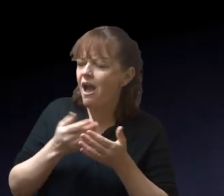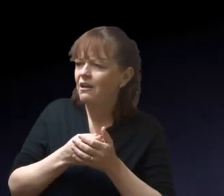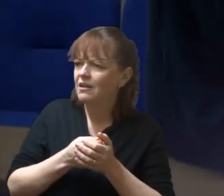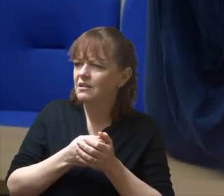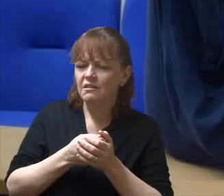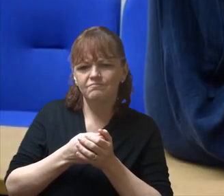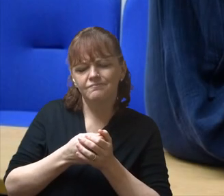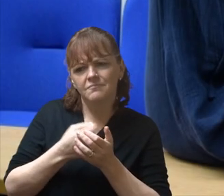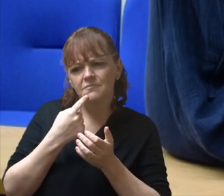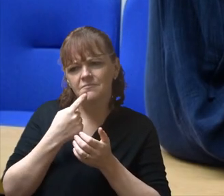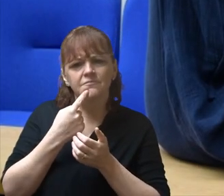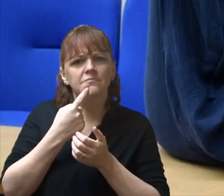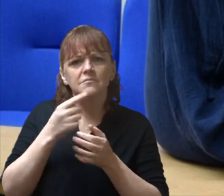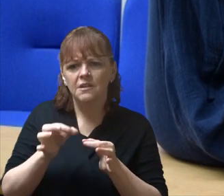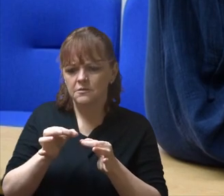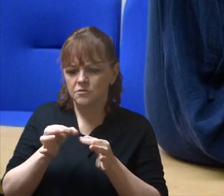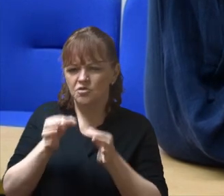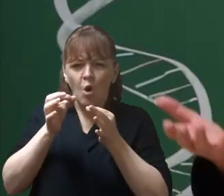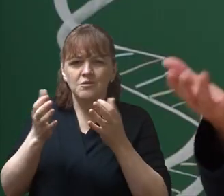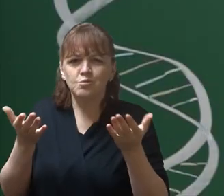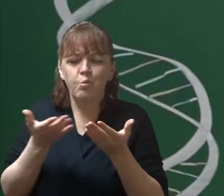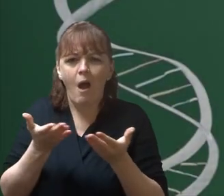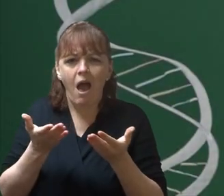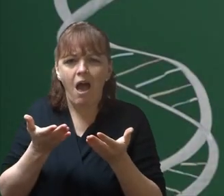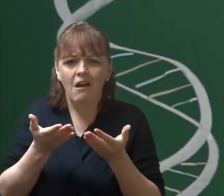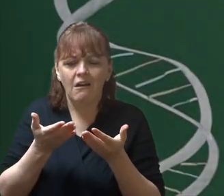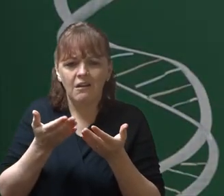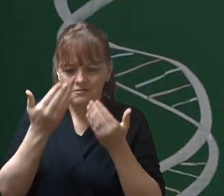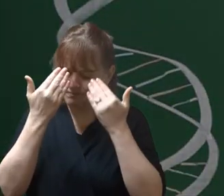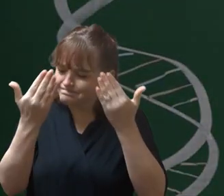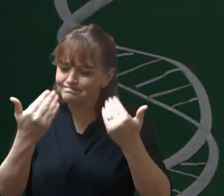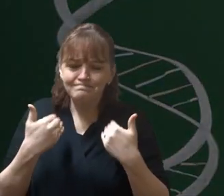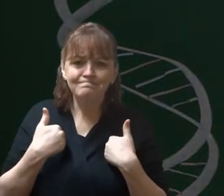And your socks Once resided